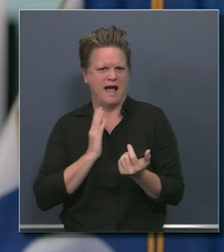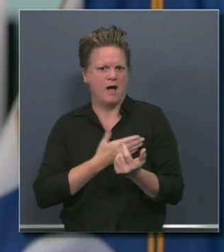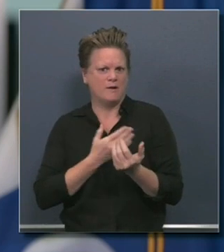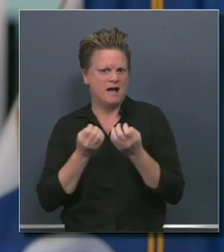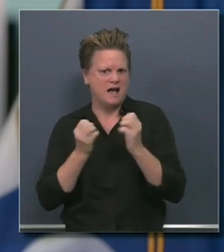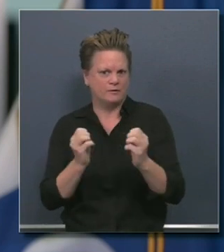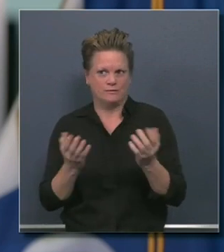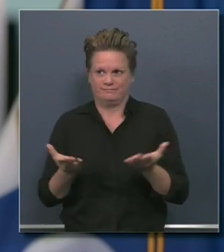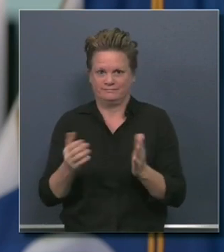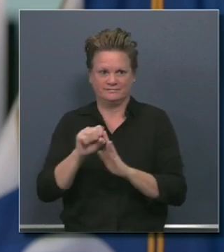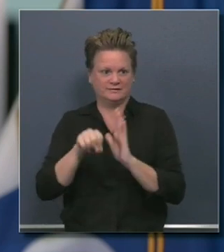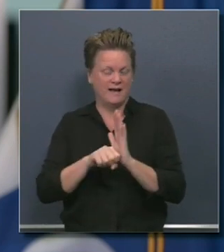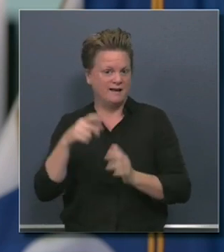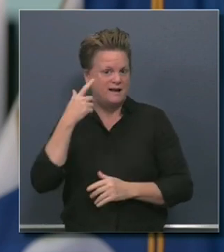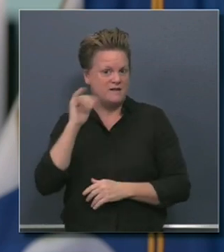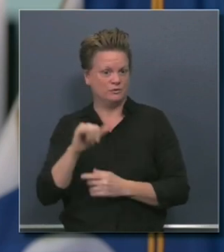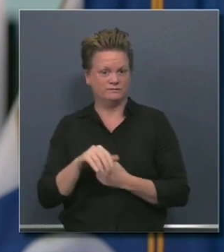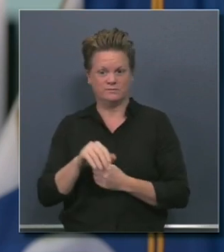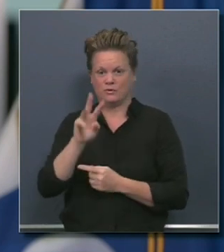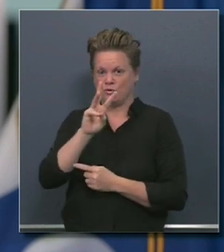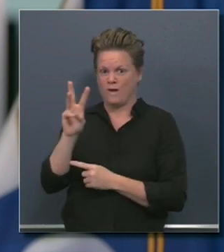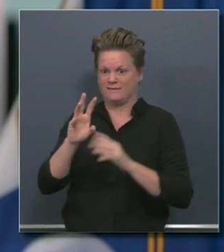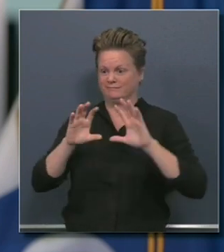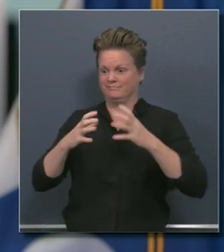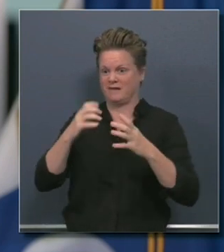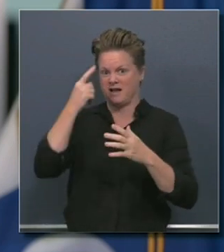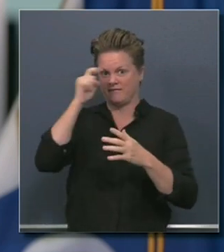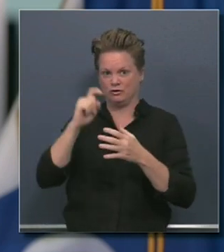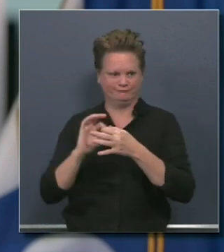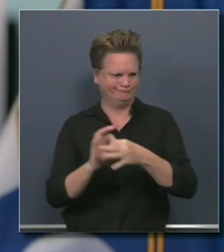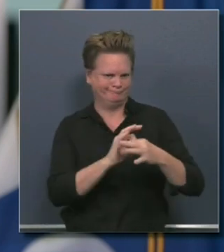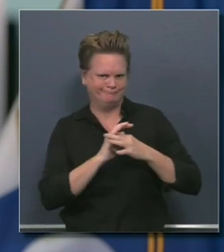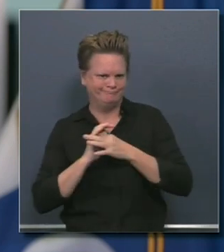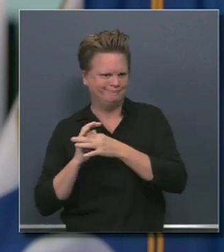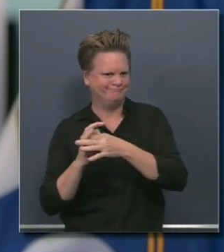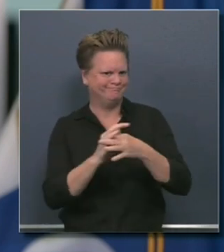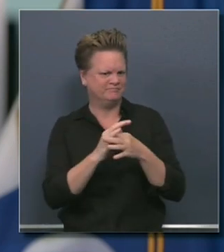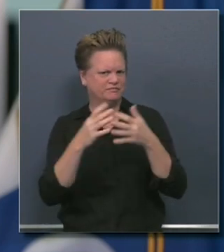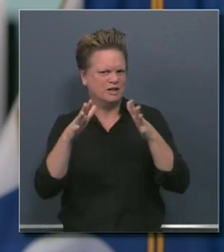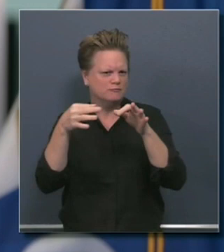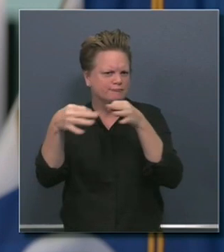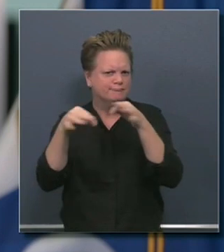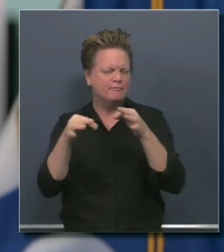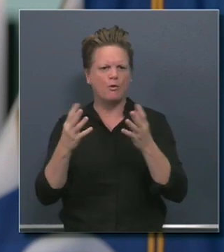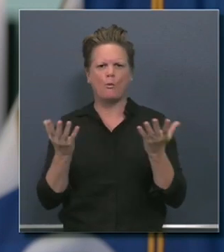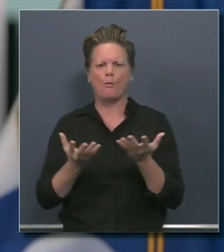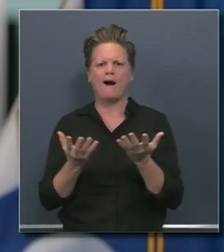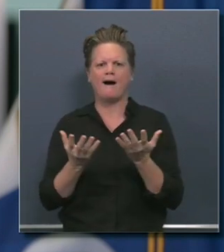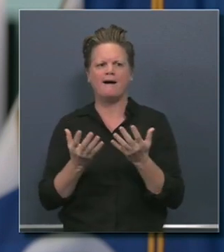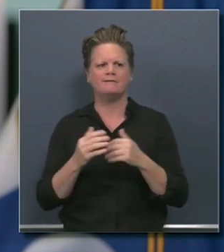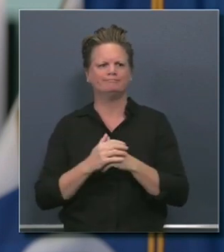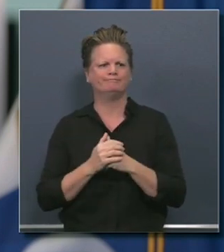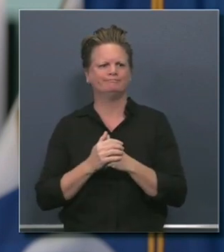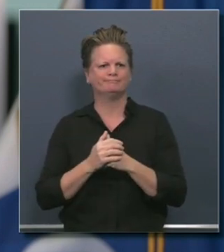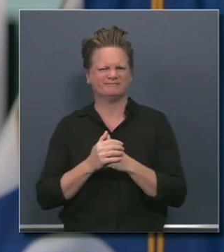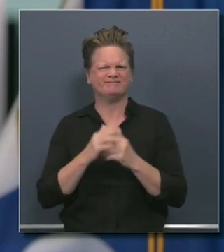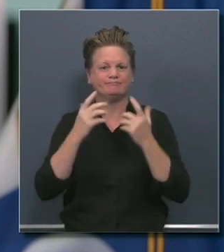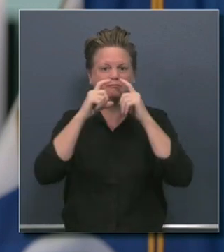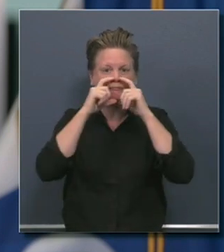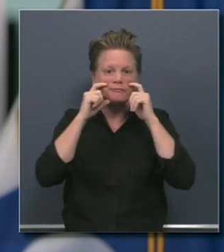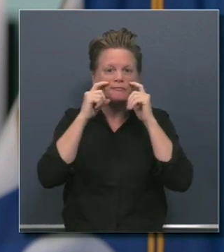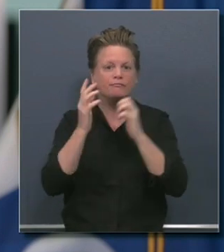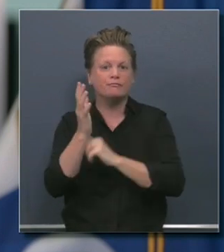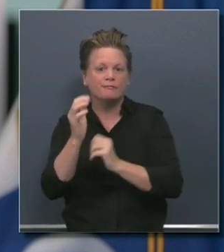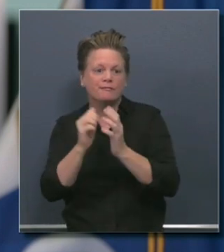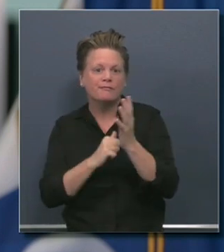governors is advancing. I'll lay out some updates on the amount of PPE we've been able to distribute in the